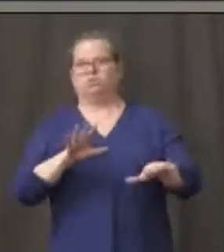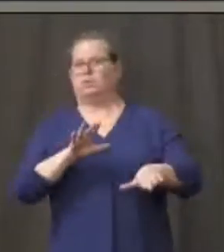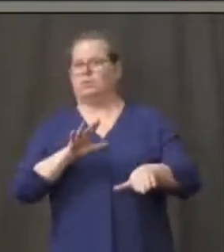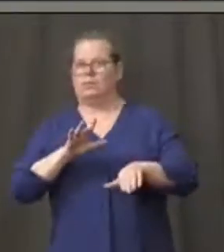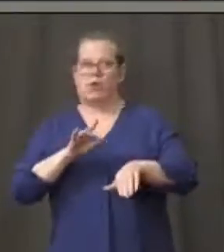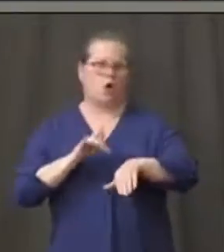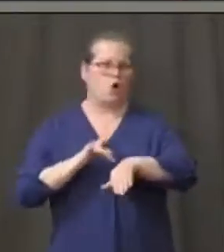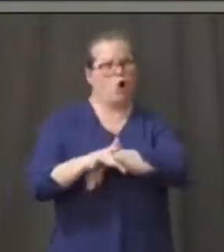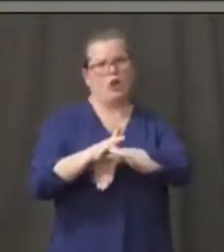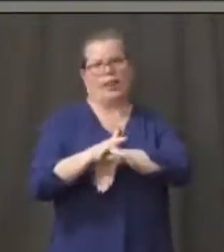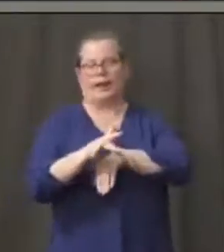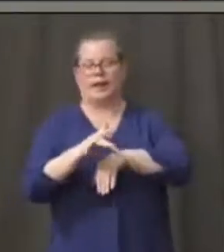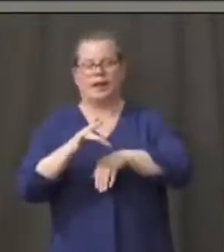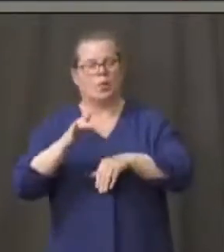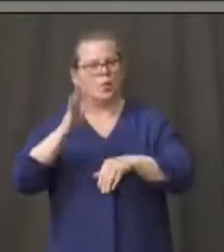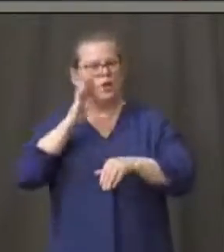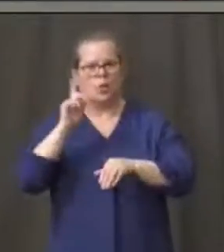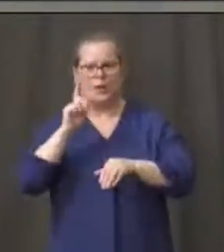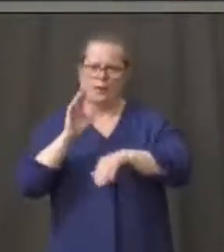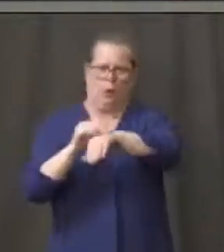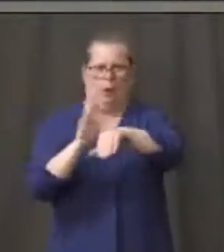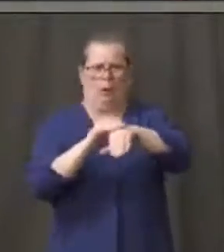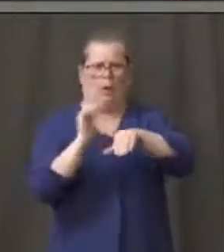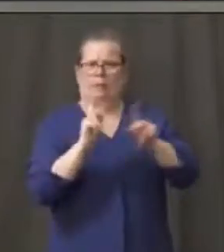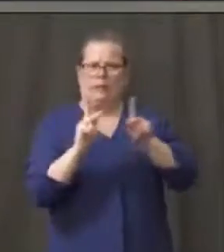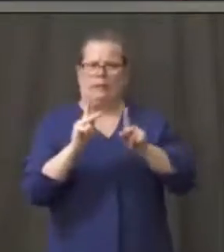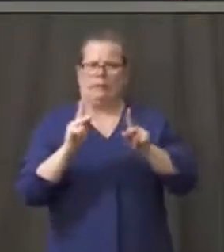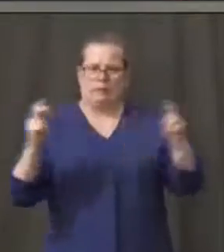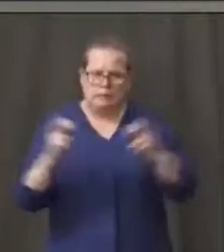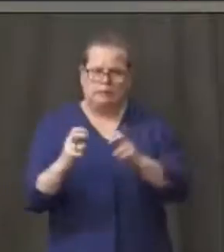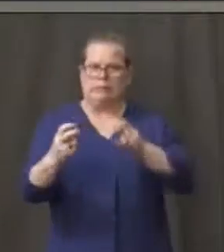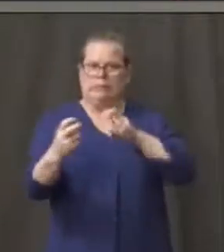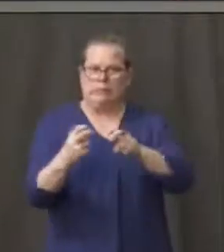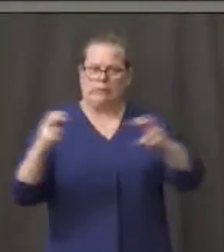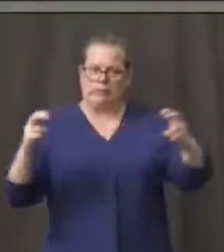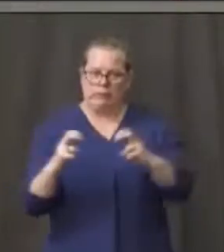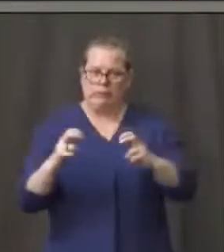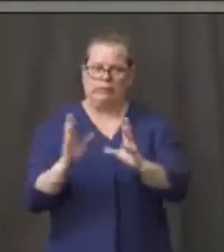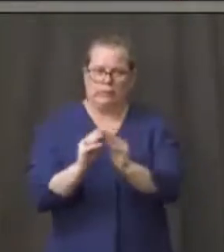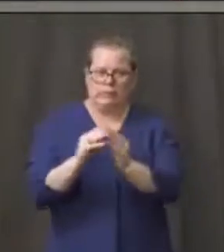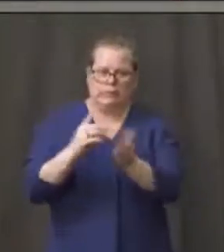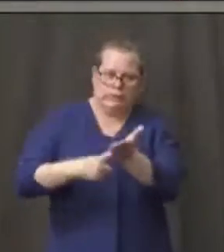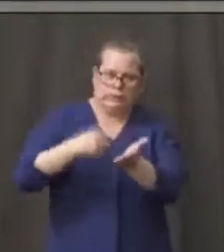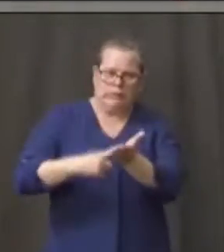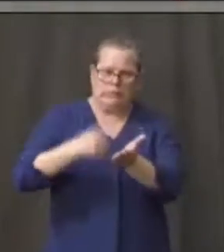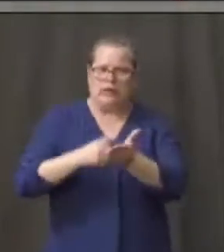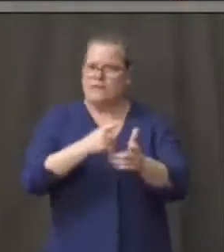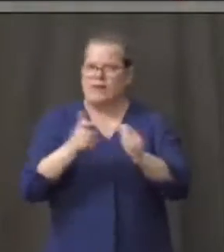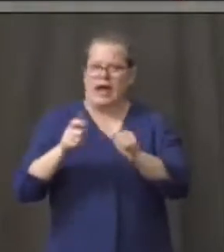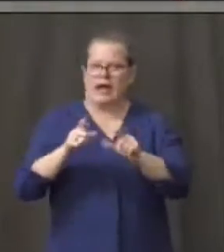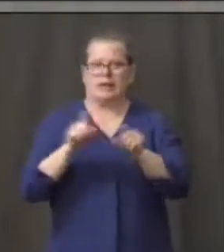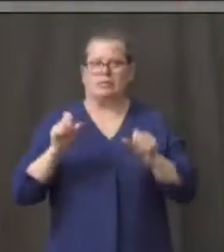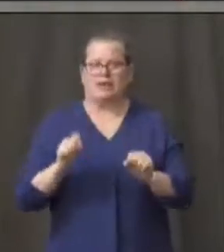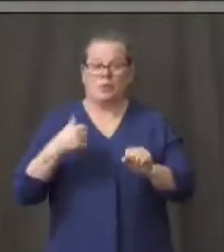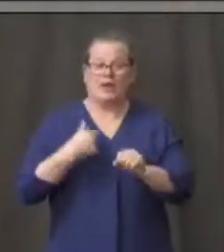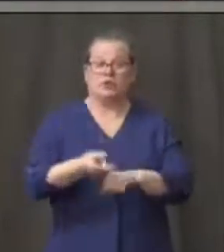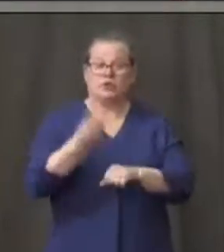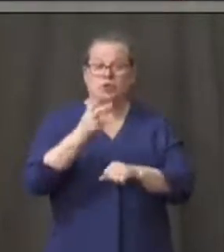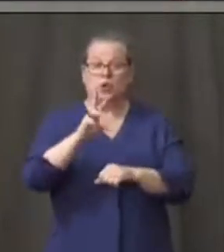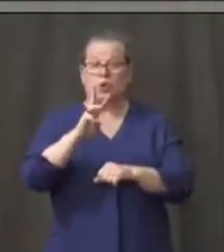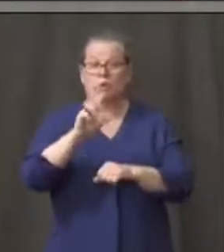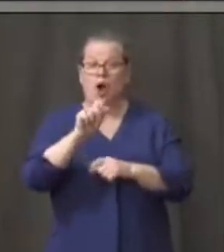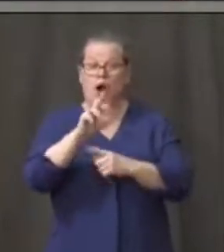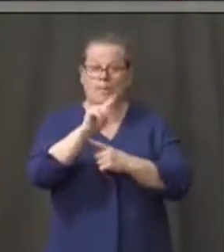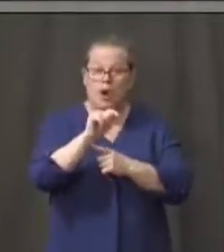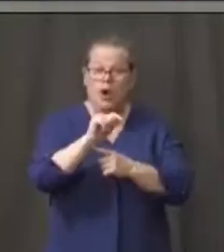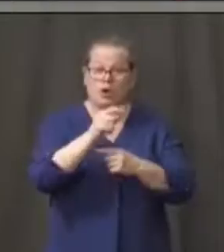we're right in the middle of Darien, Westport, Wilton, and New Canaan. And we have two Walmarts, two shop rights, shop, two stop and shops,